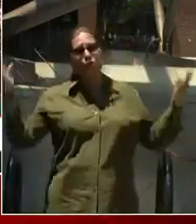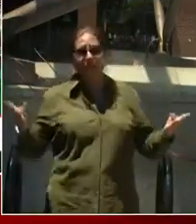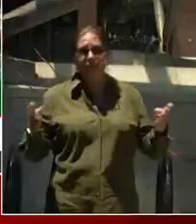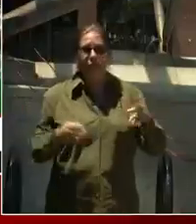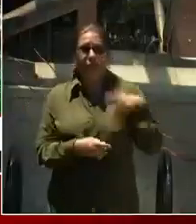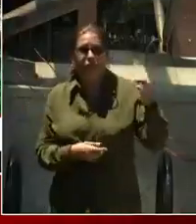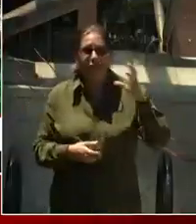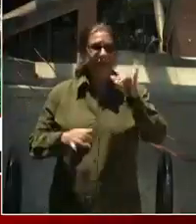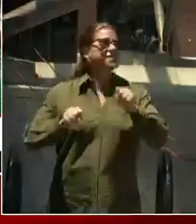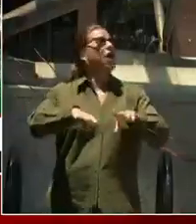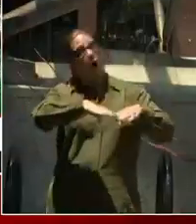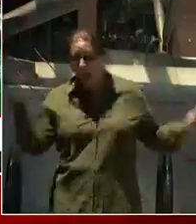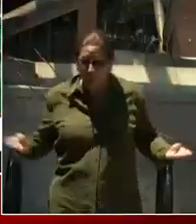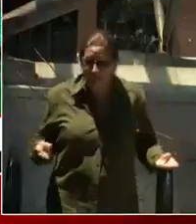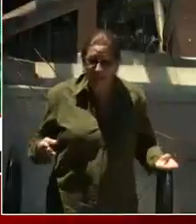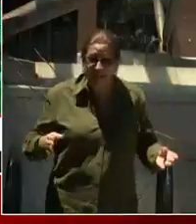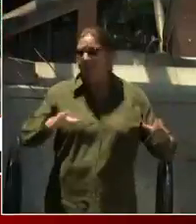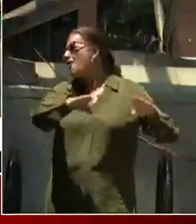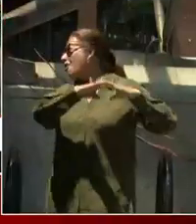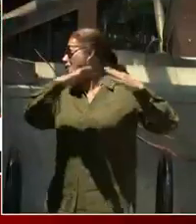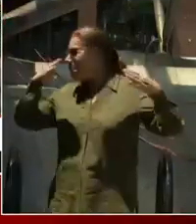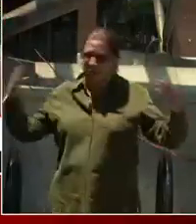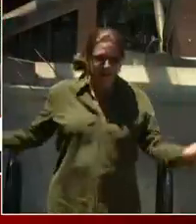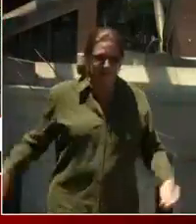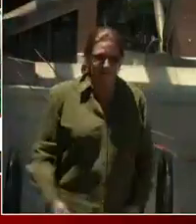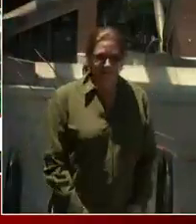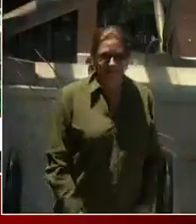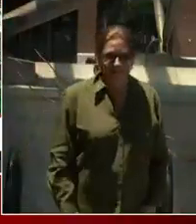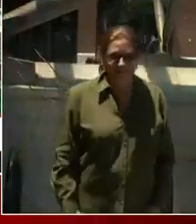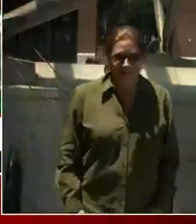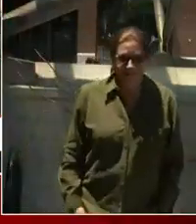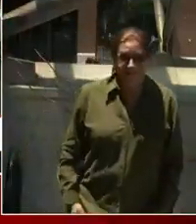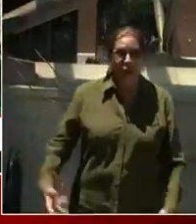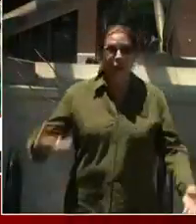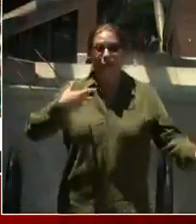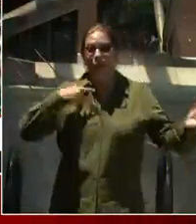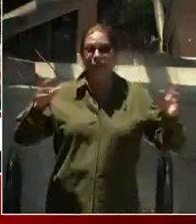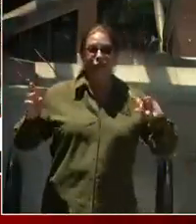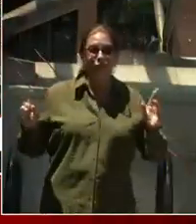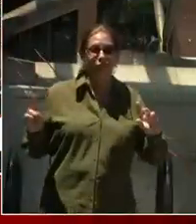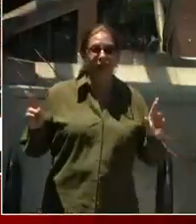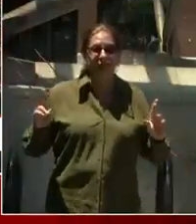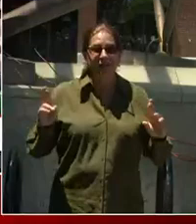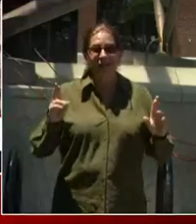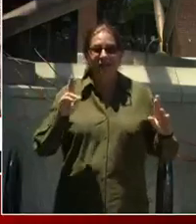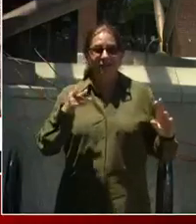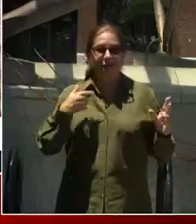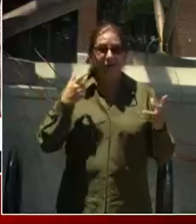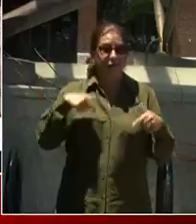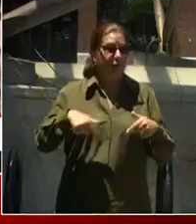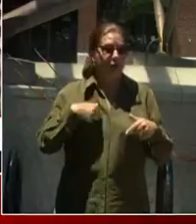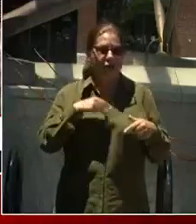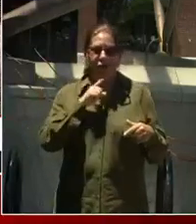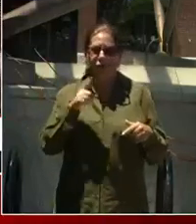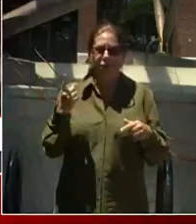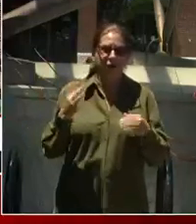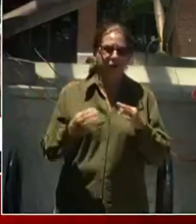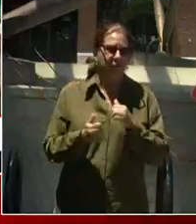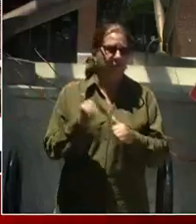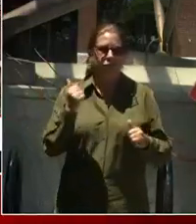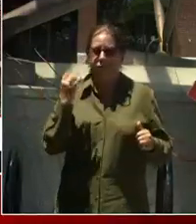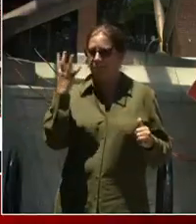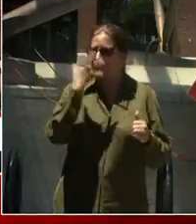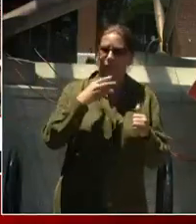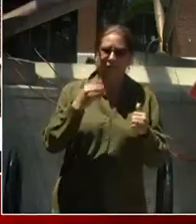Open! Open! Right! We are ready! We are the most beautiful city in the world! Yes! Yes!